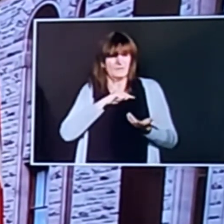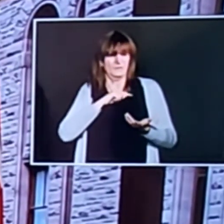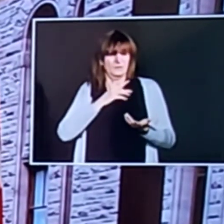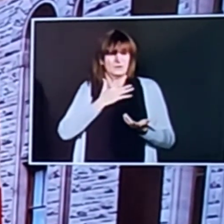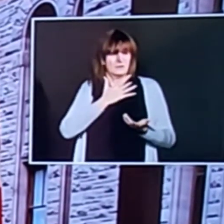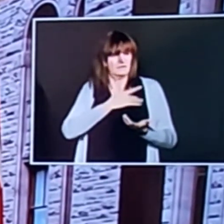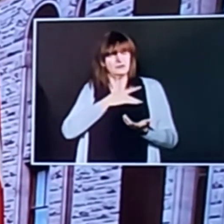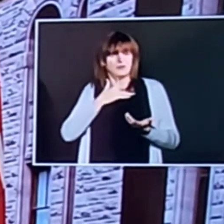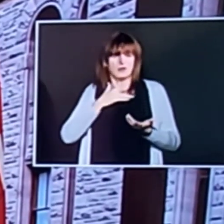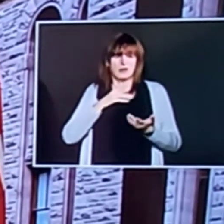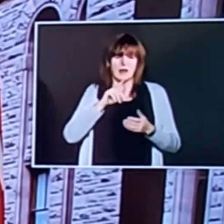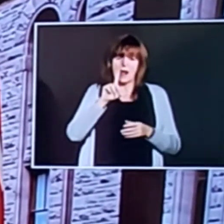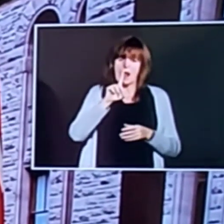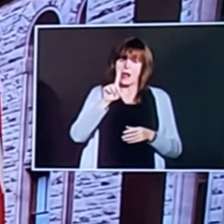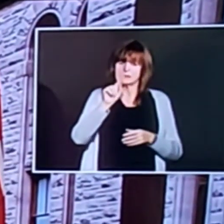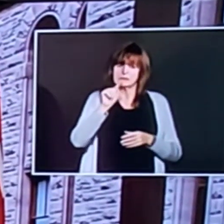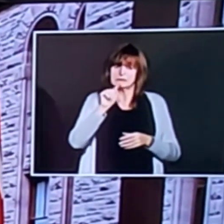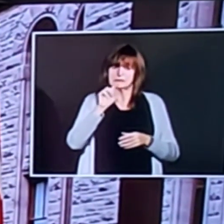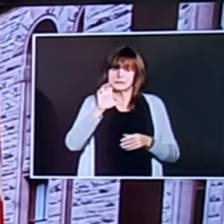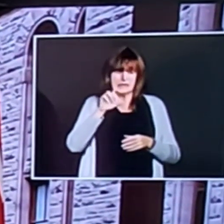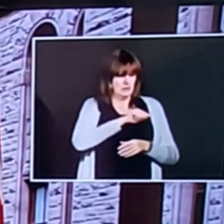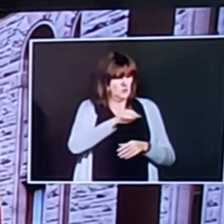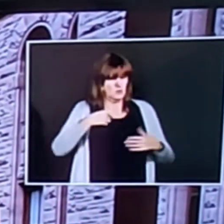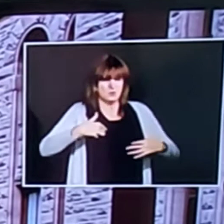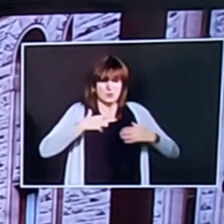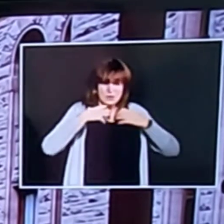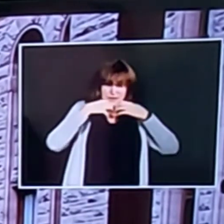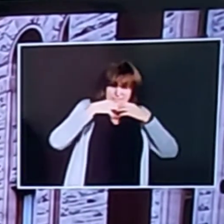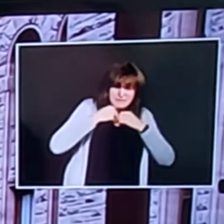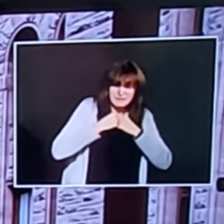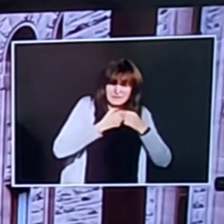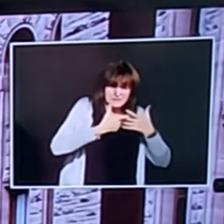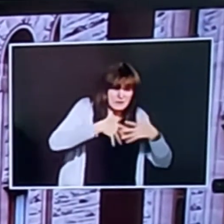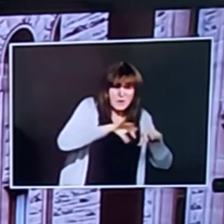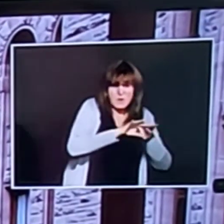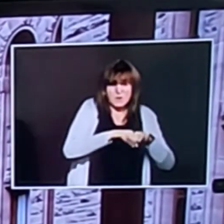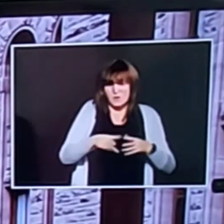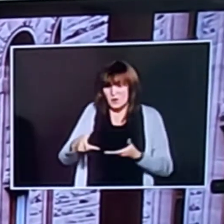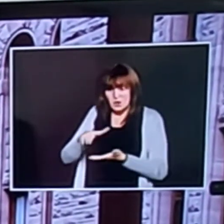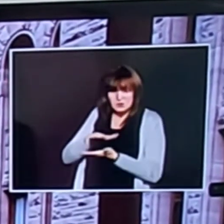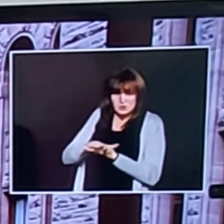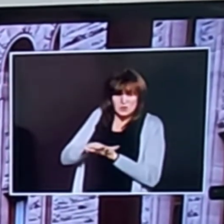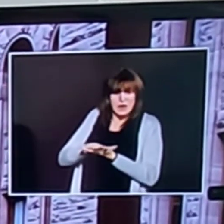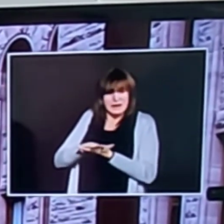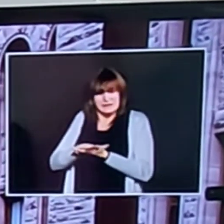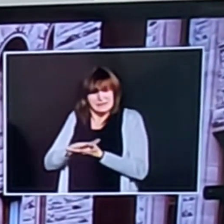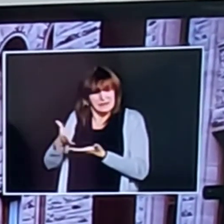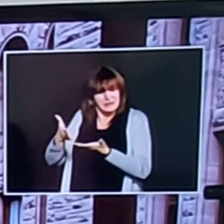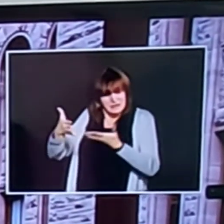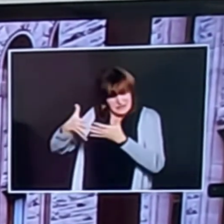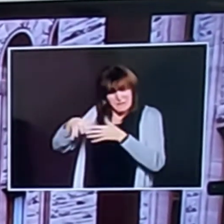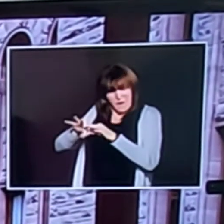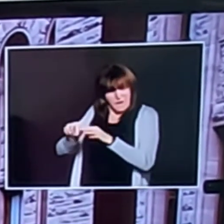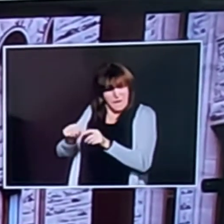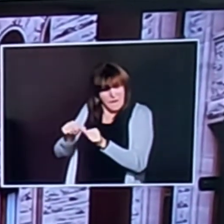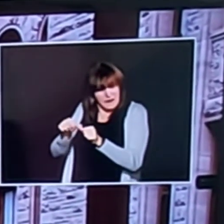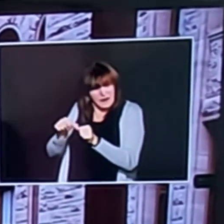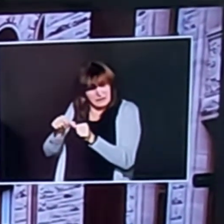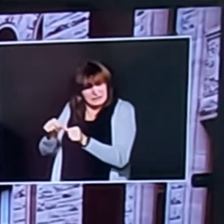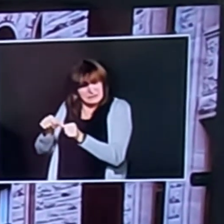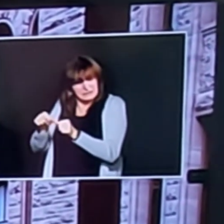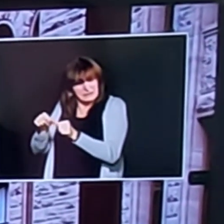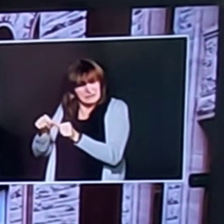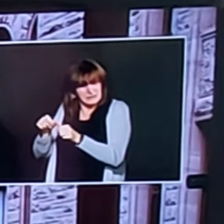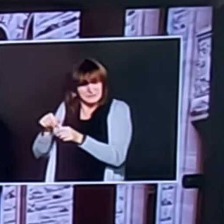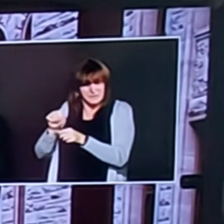protect that we're looking at our schools and we feel our schools are necessary and a vital requirement for the development